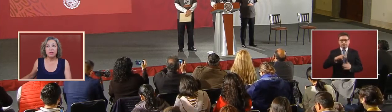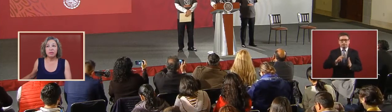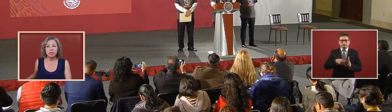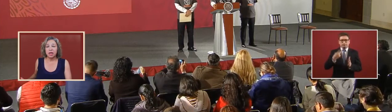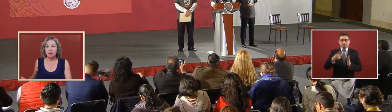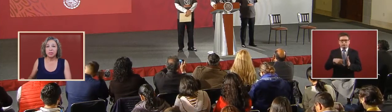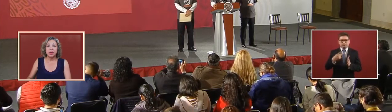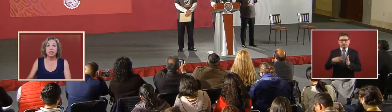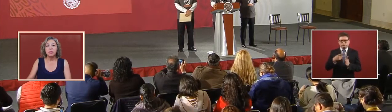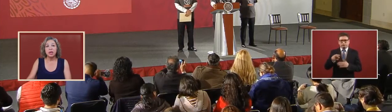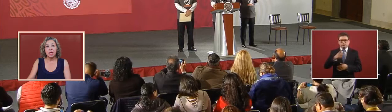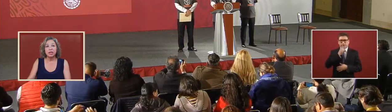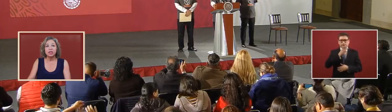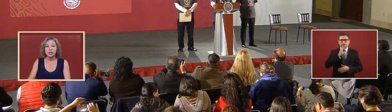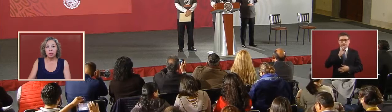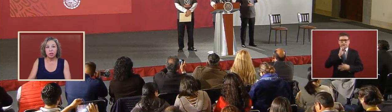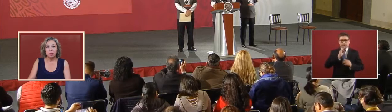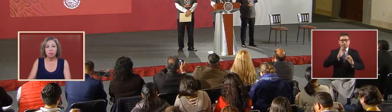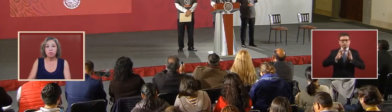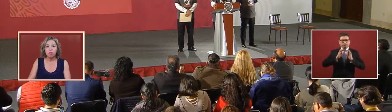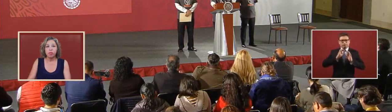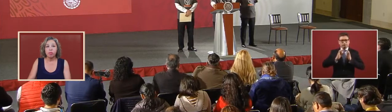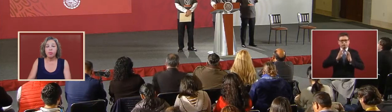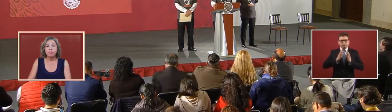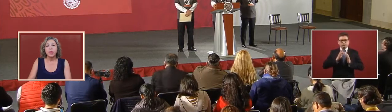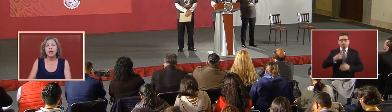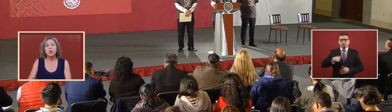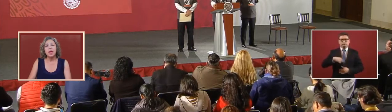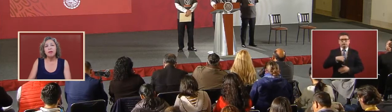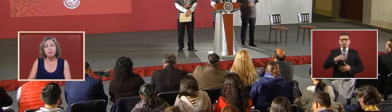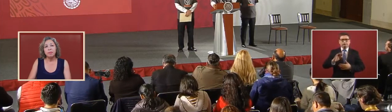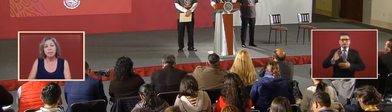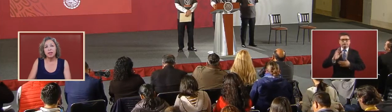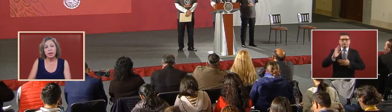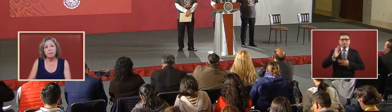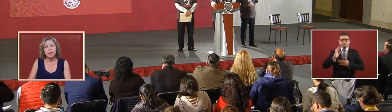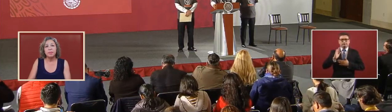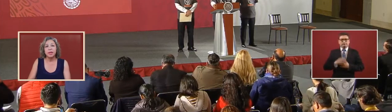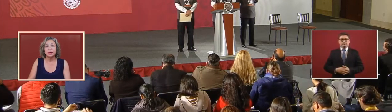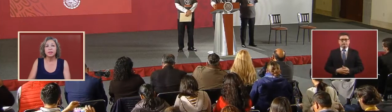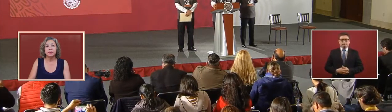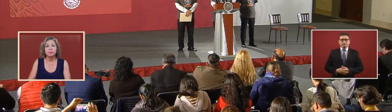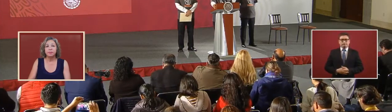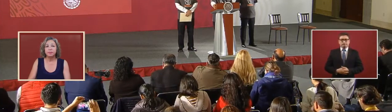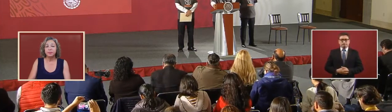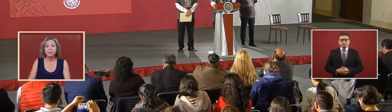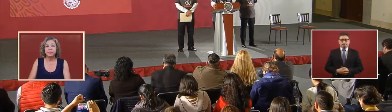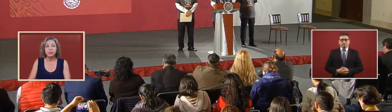been there several times in communication and we have the commitment